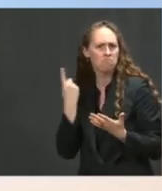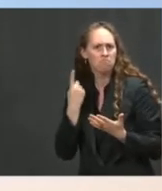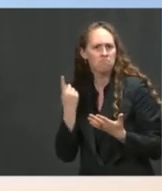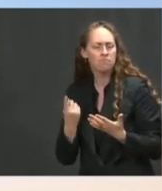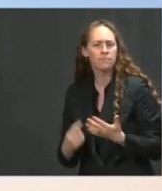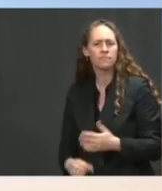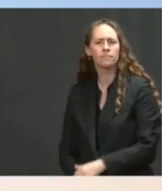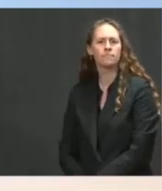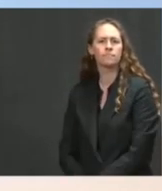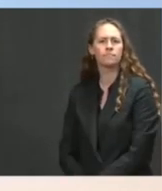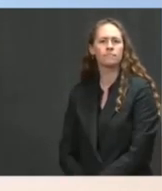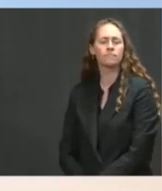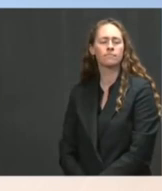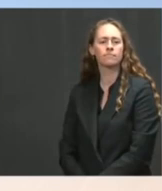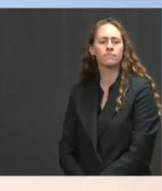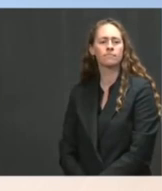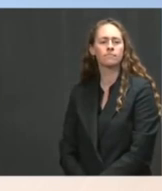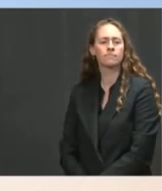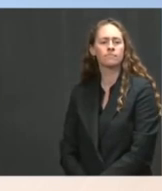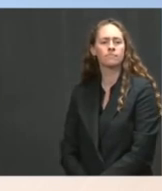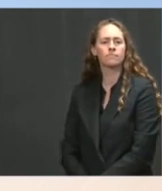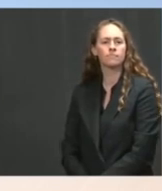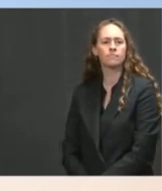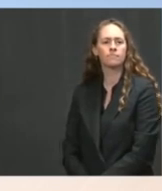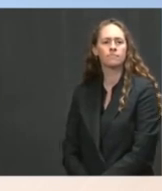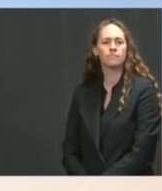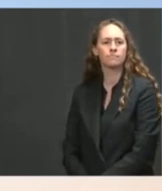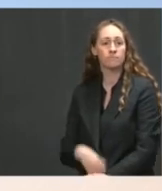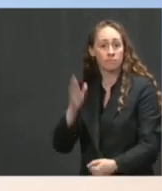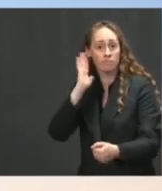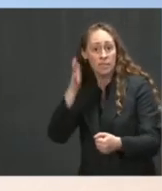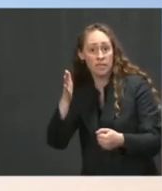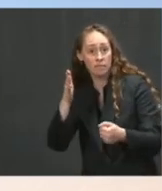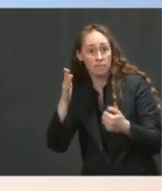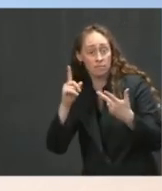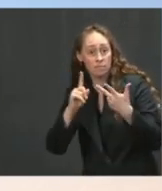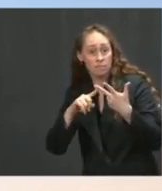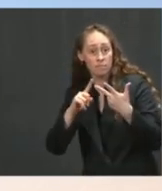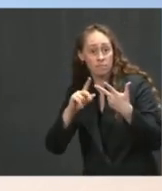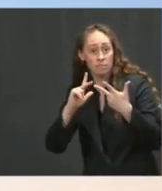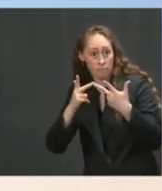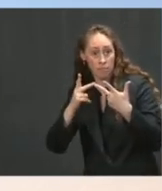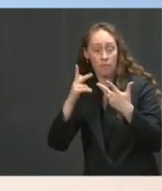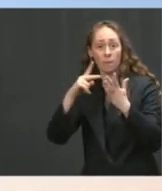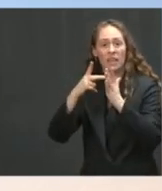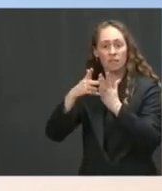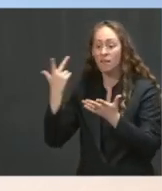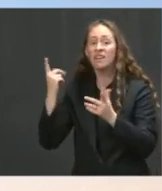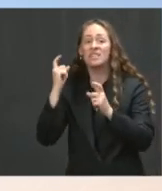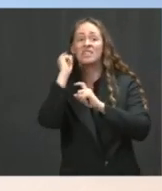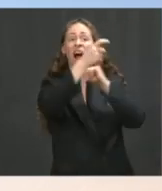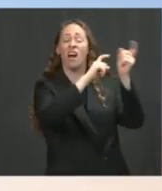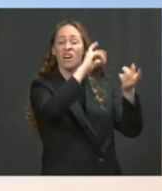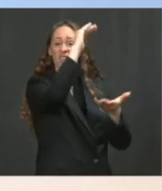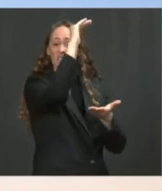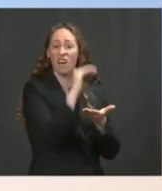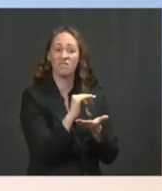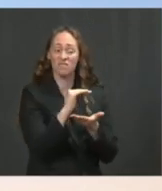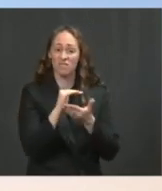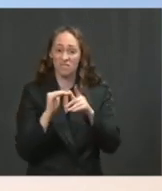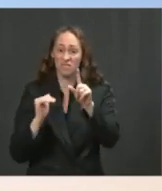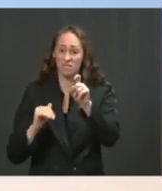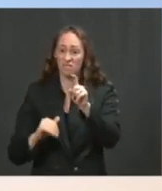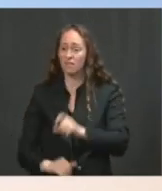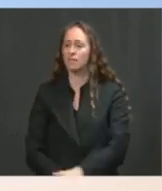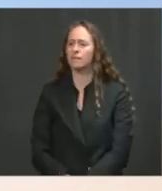vaccine donations around the world? So let me first note that tomorrow the COVID-19 team and our health and medical experts will host